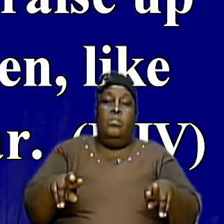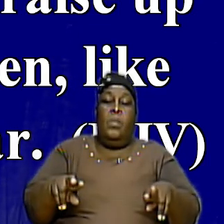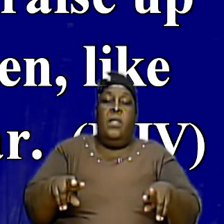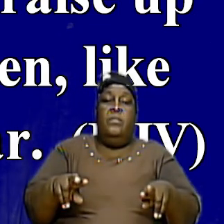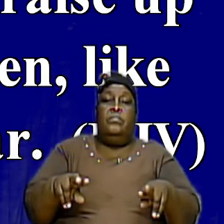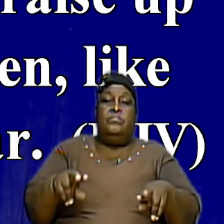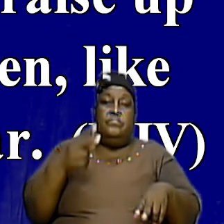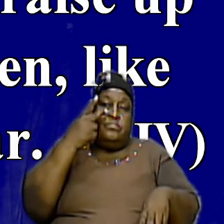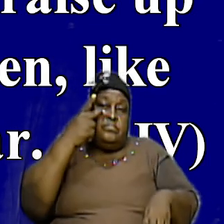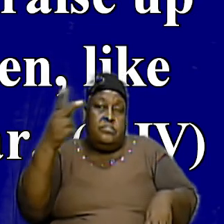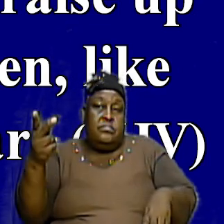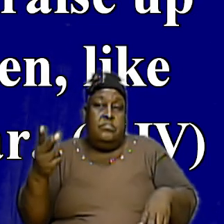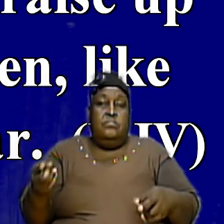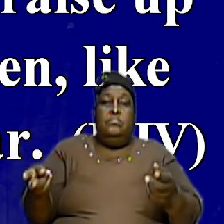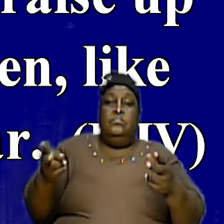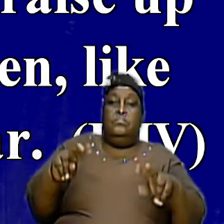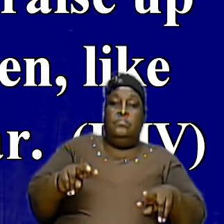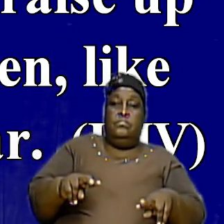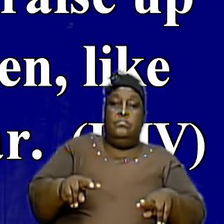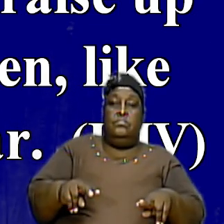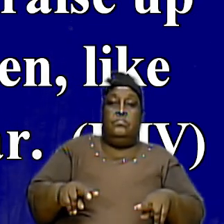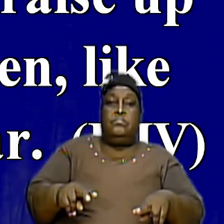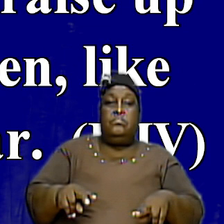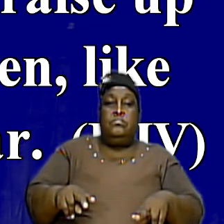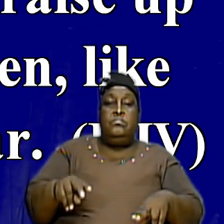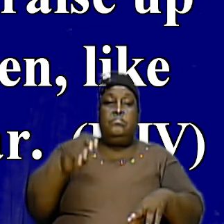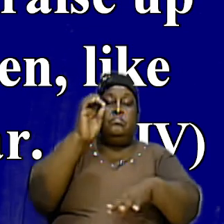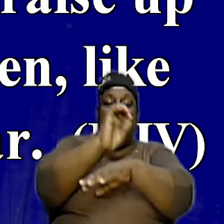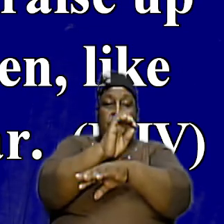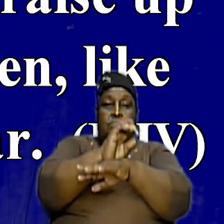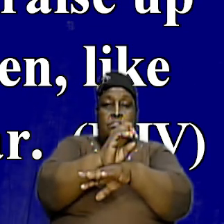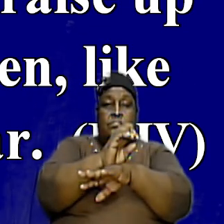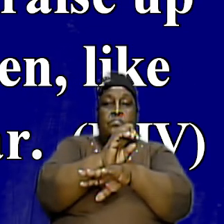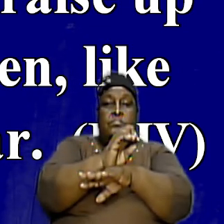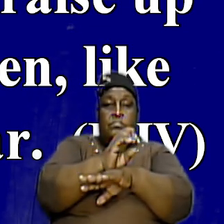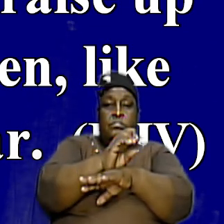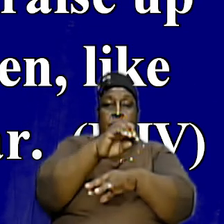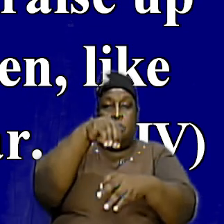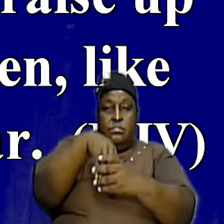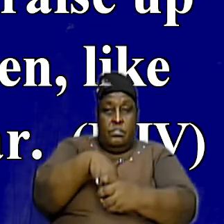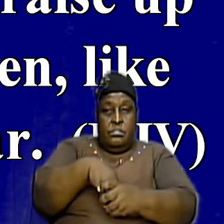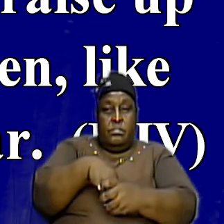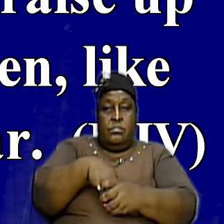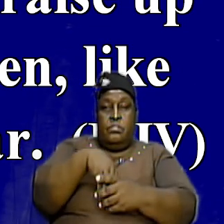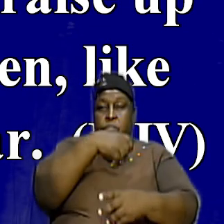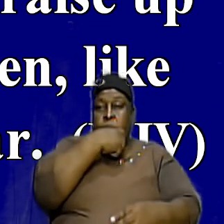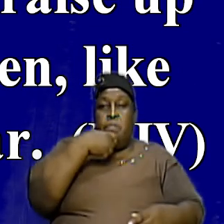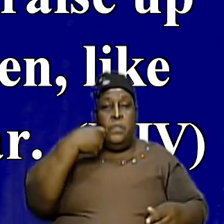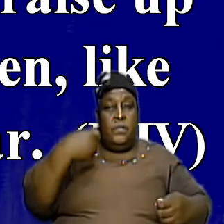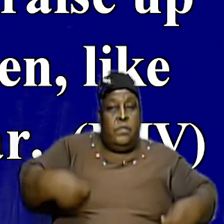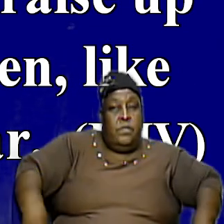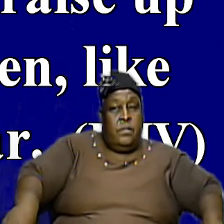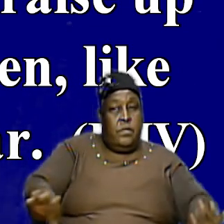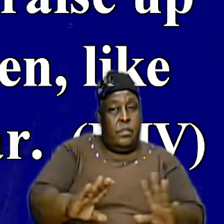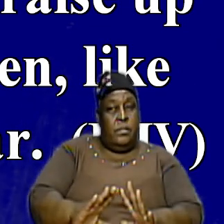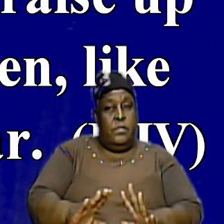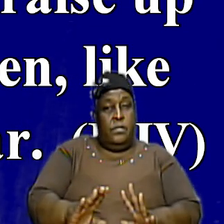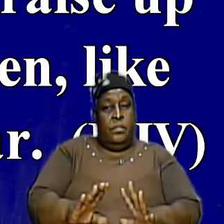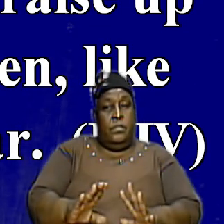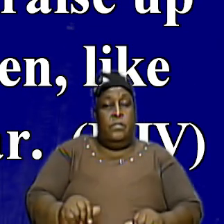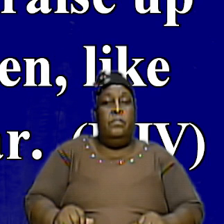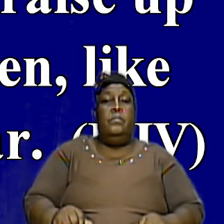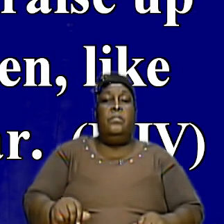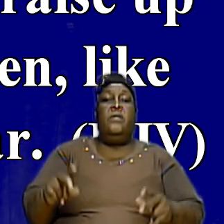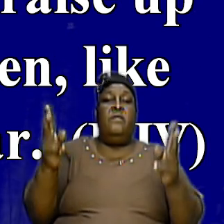happening in the church in the wilderness very